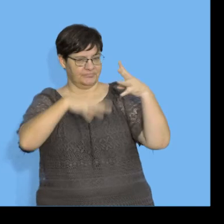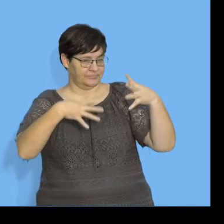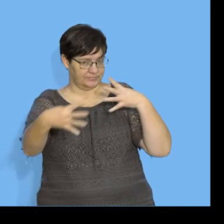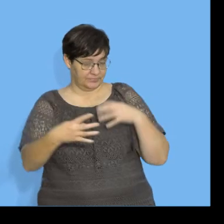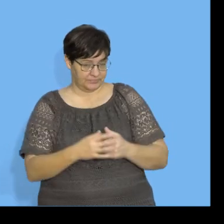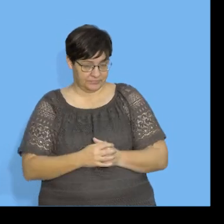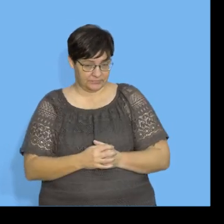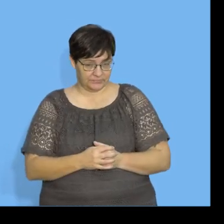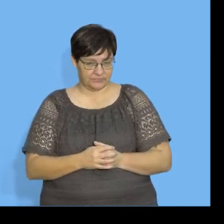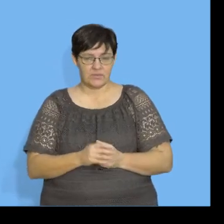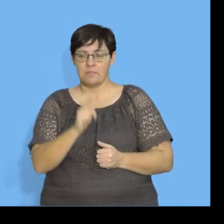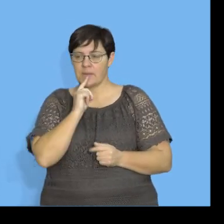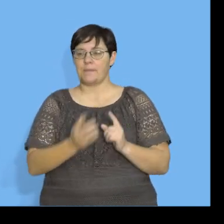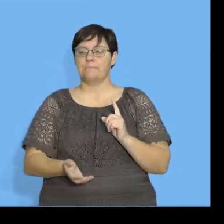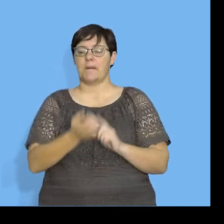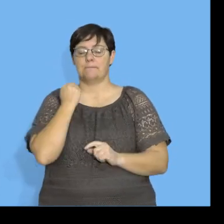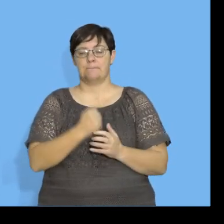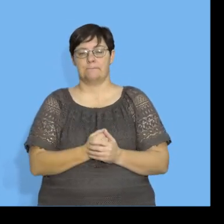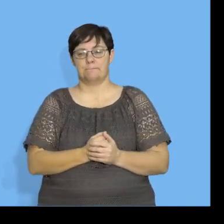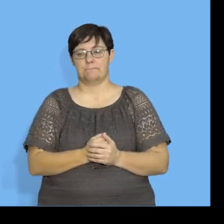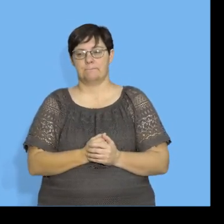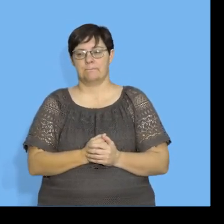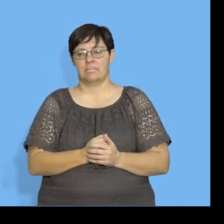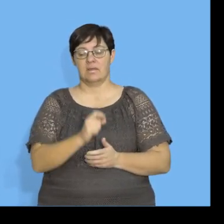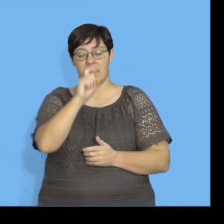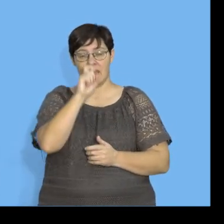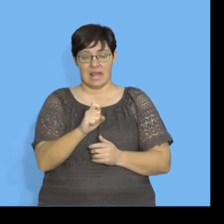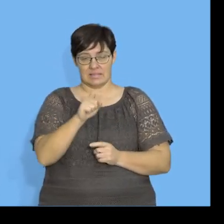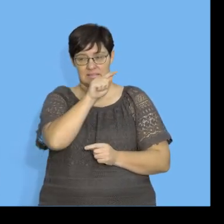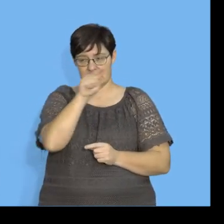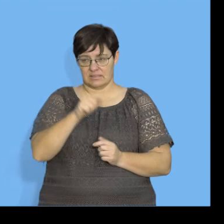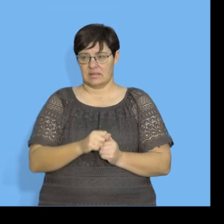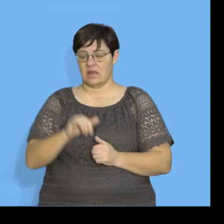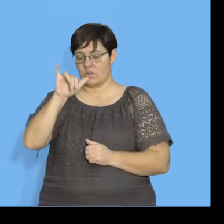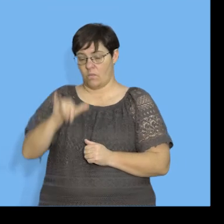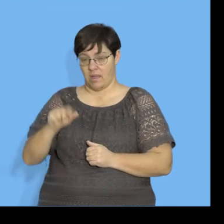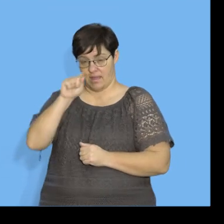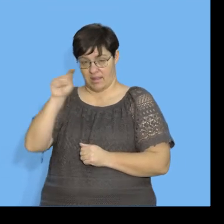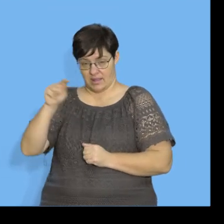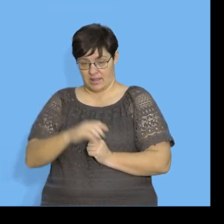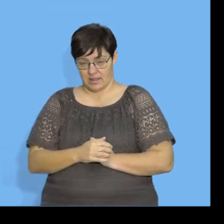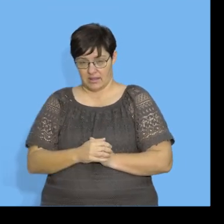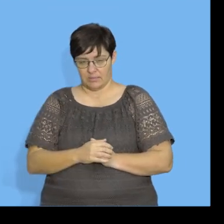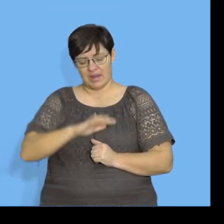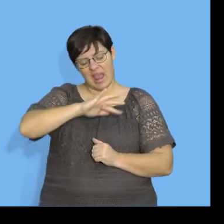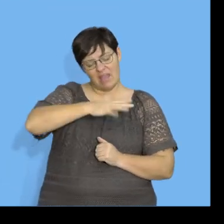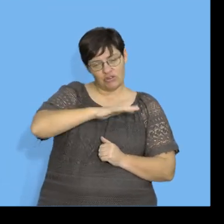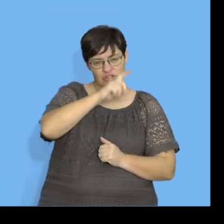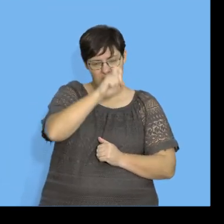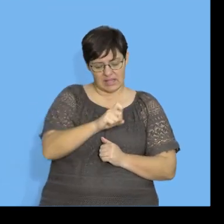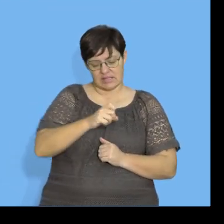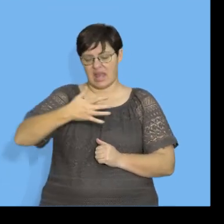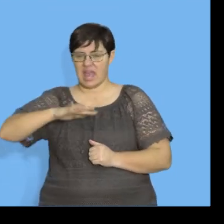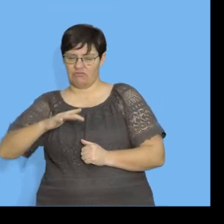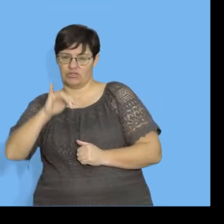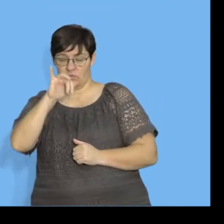table, is to find x bar and y bar. This is the average for x